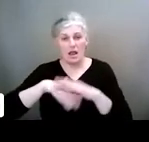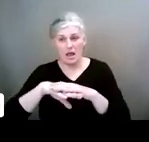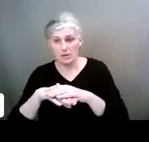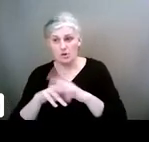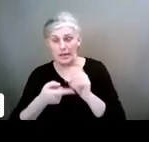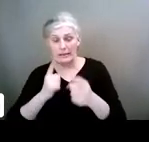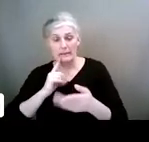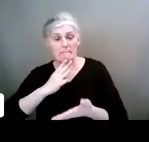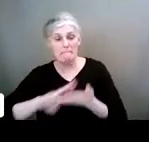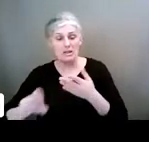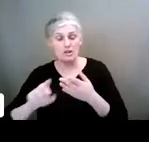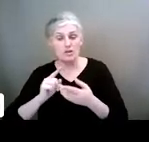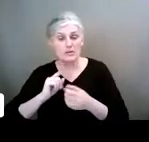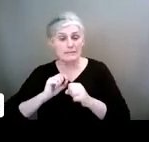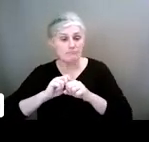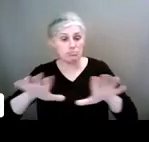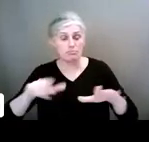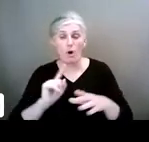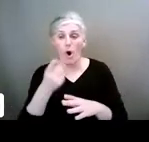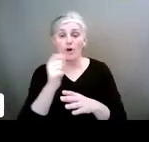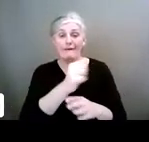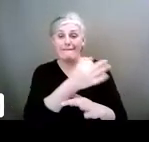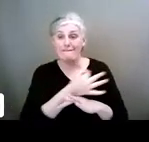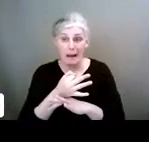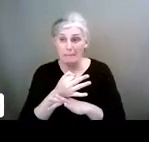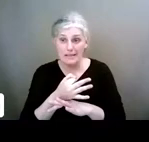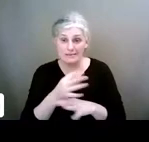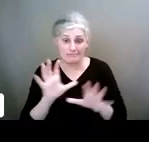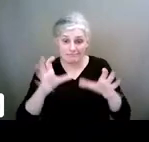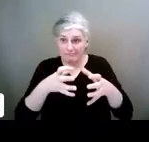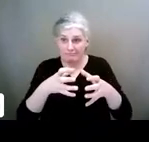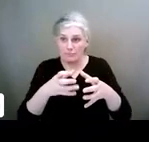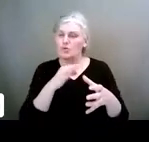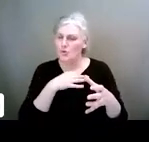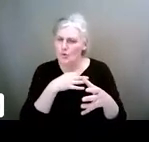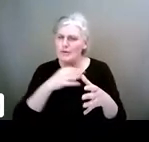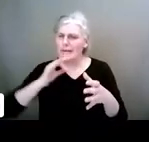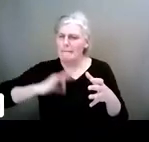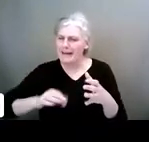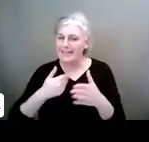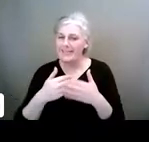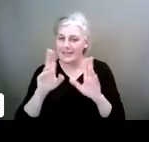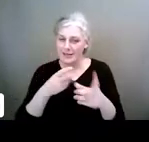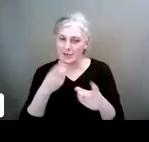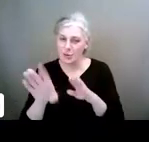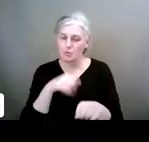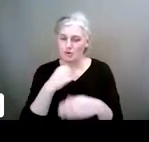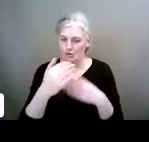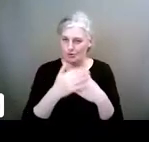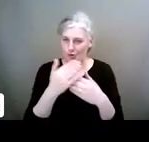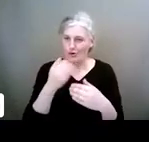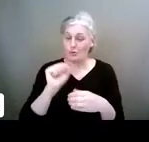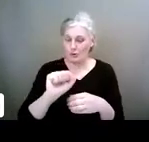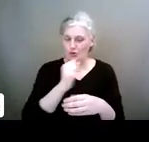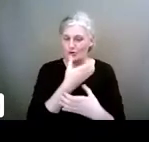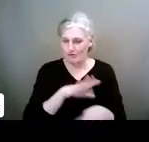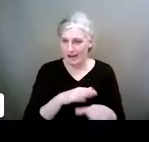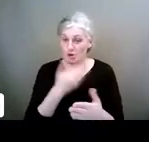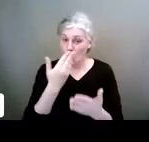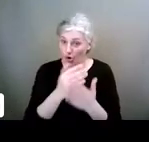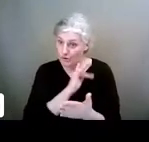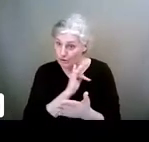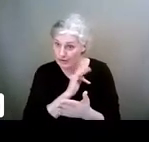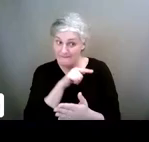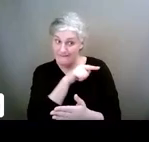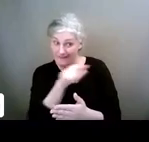teens. Do it together. So, these are really good things that you can do with your young person. You're learning yourself, and they're learning